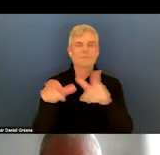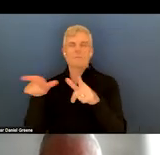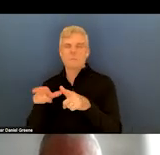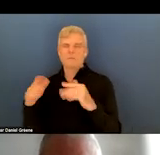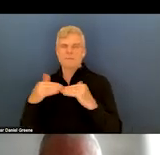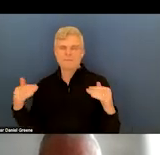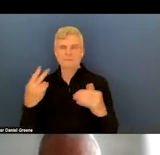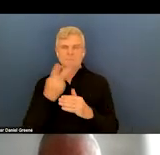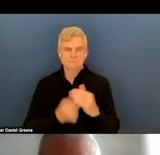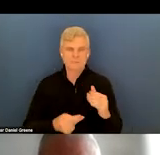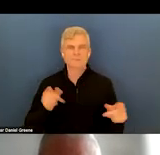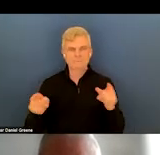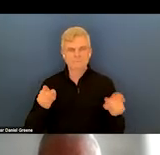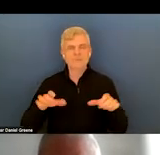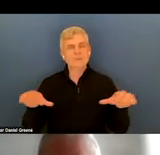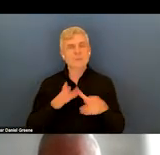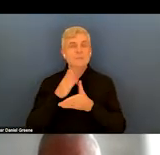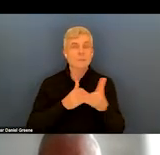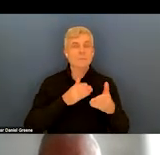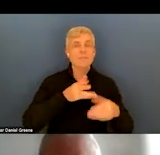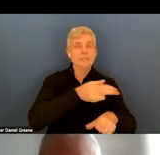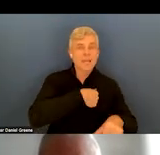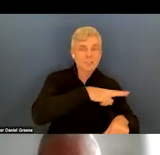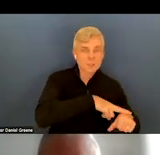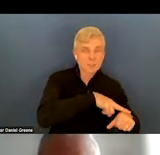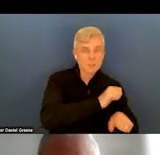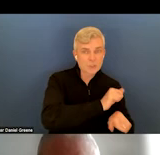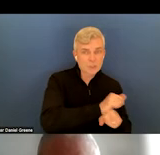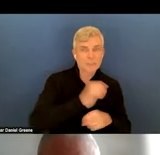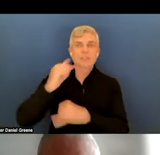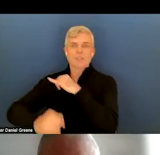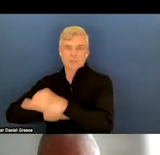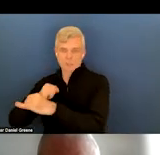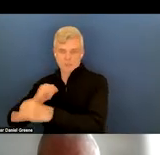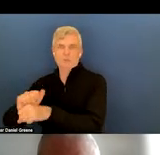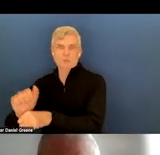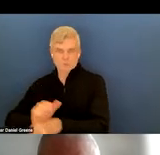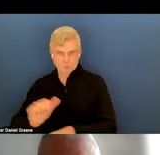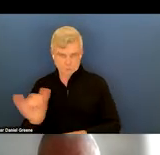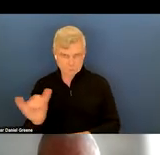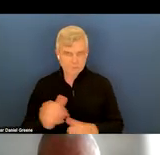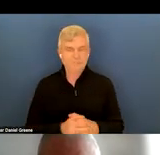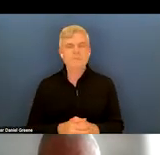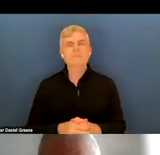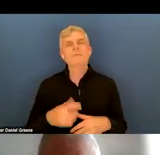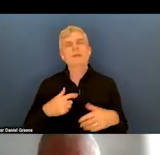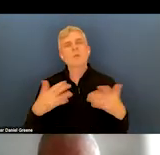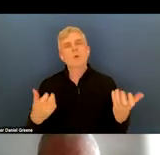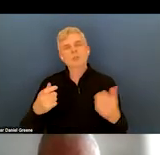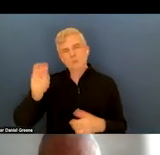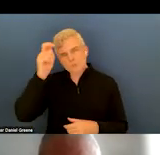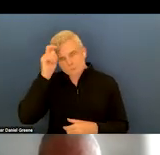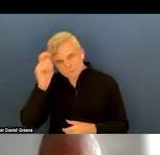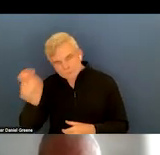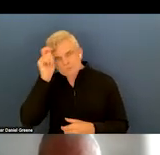and doing some national and international work as well. And I just want to tip my hat to